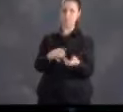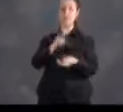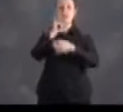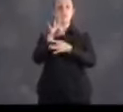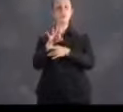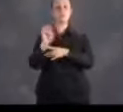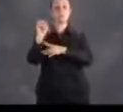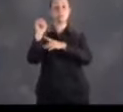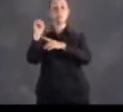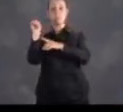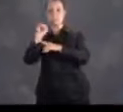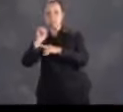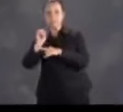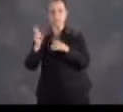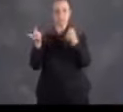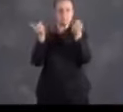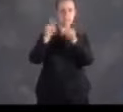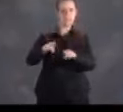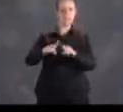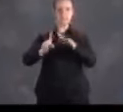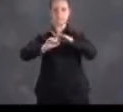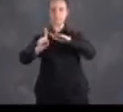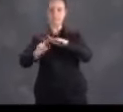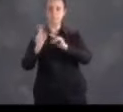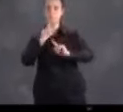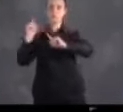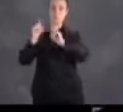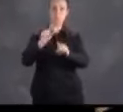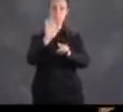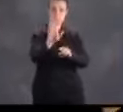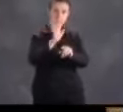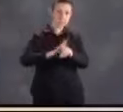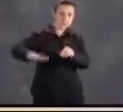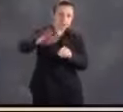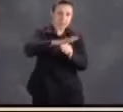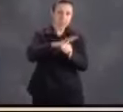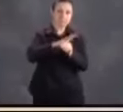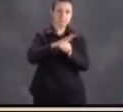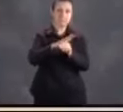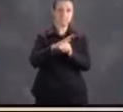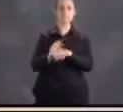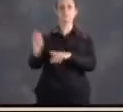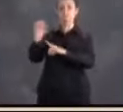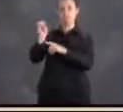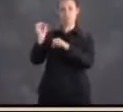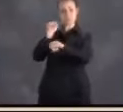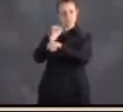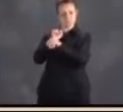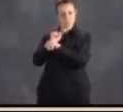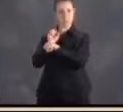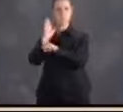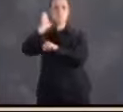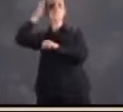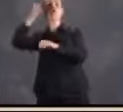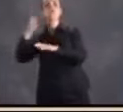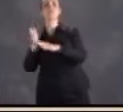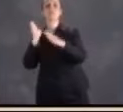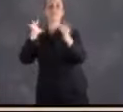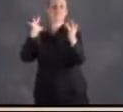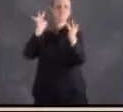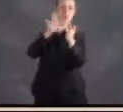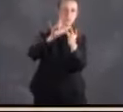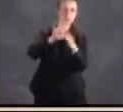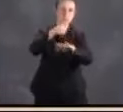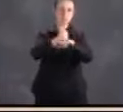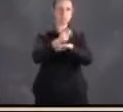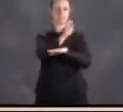By registering now, if an evacuation order is issued for your area, emergency management personnel will contact you